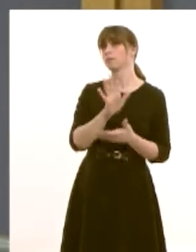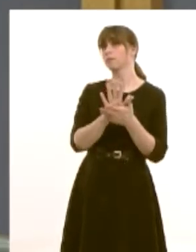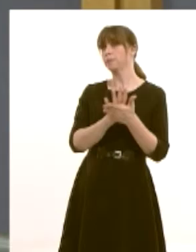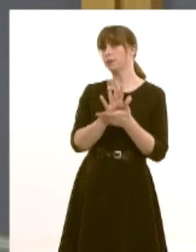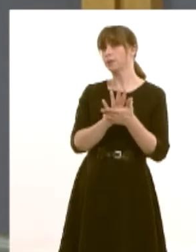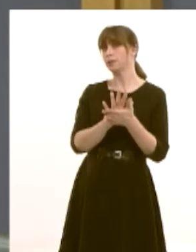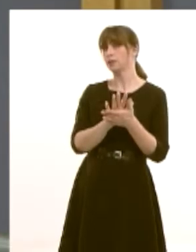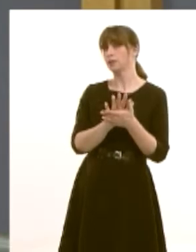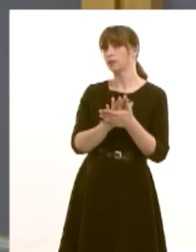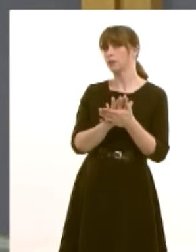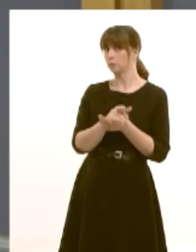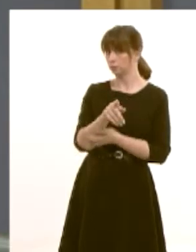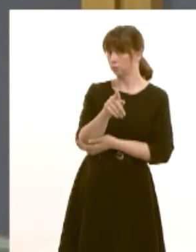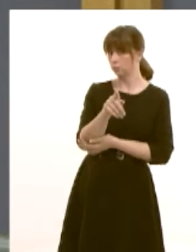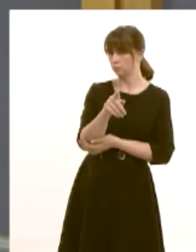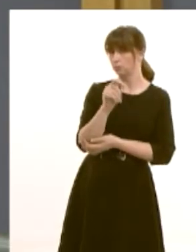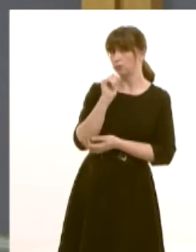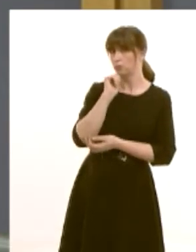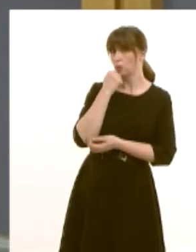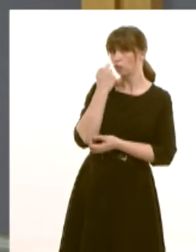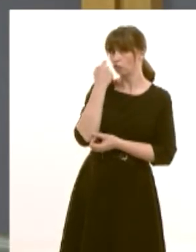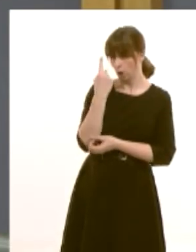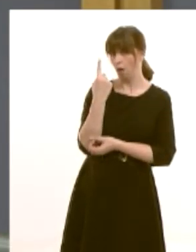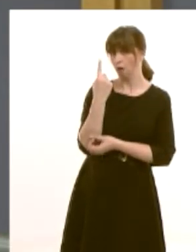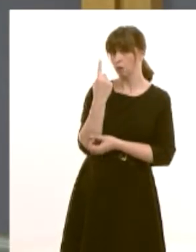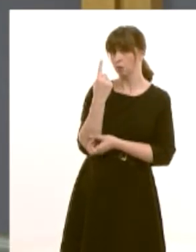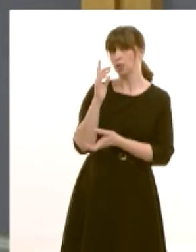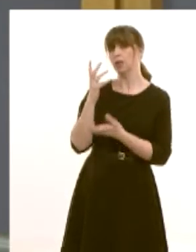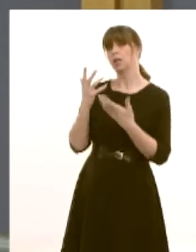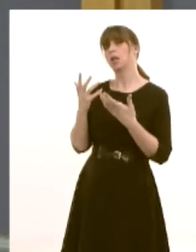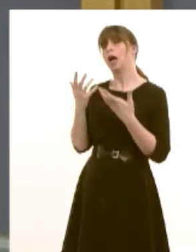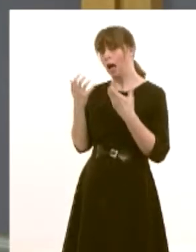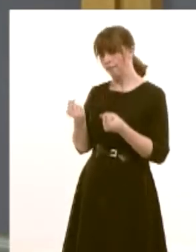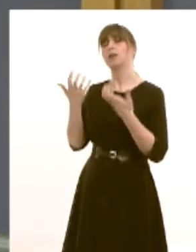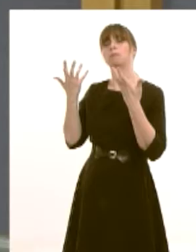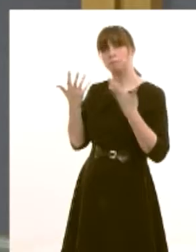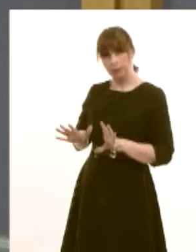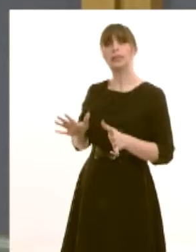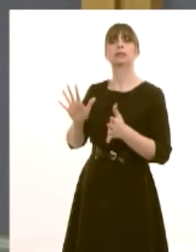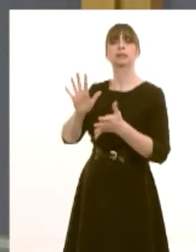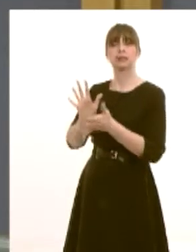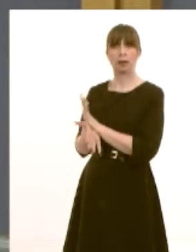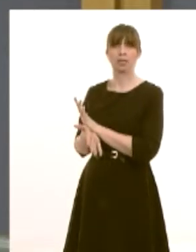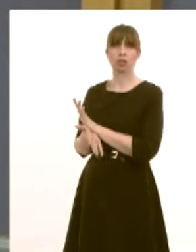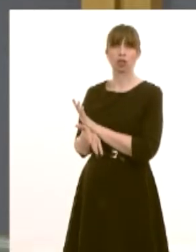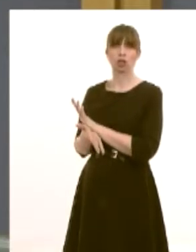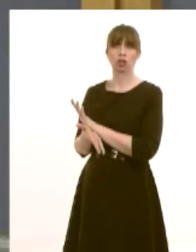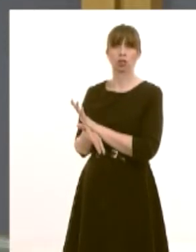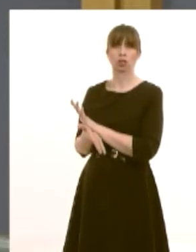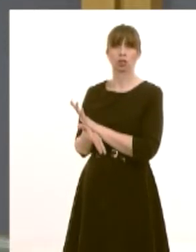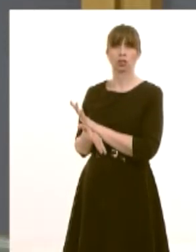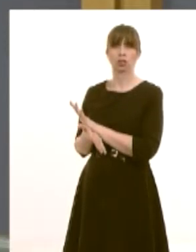acknowledge the damage that is being done in terms of encouraging apprenticeships